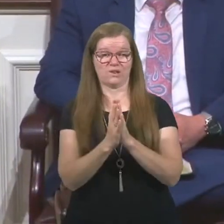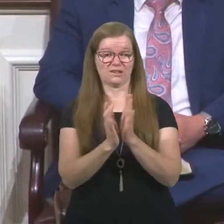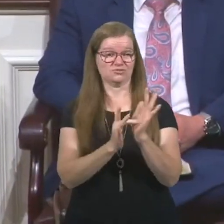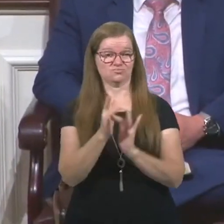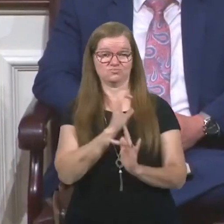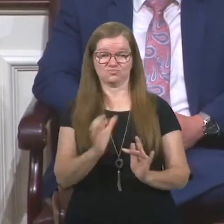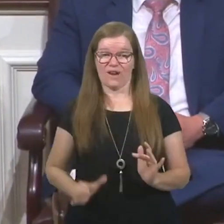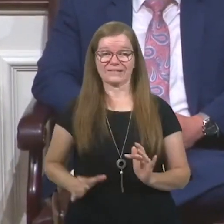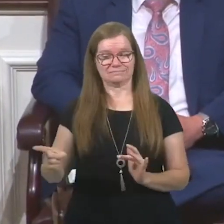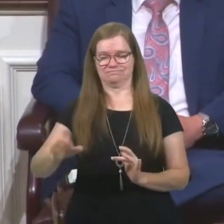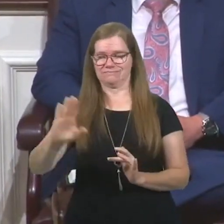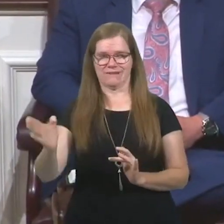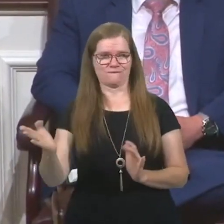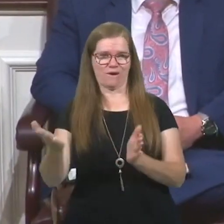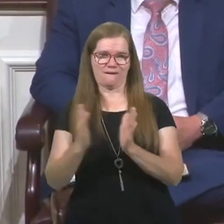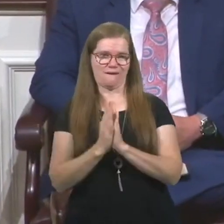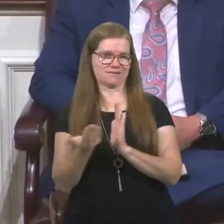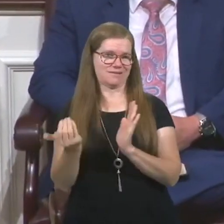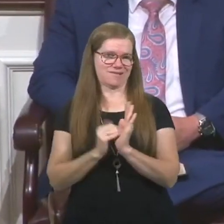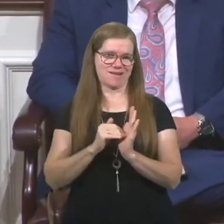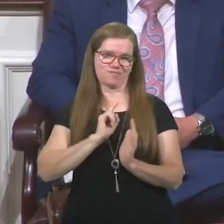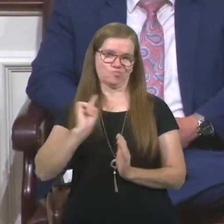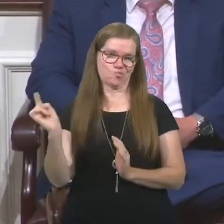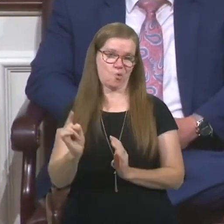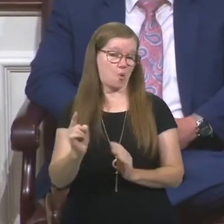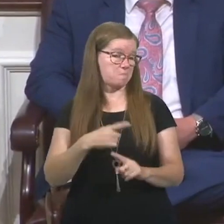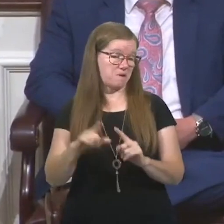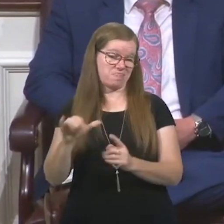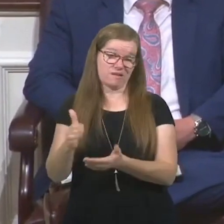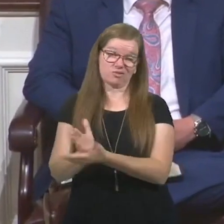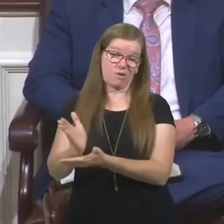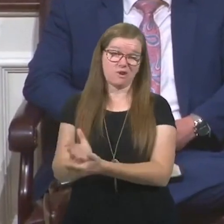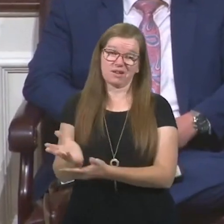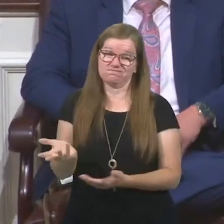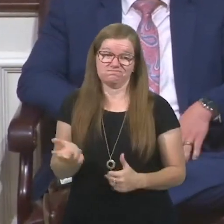asked to come back again after that either, but that's all right.